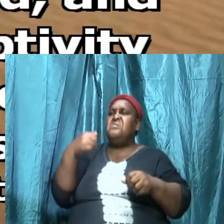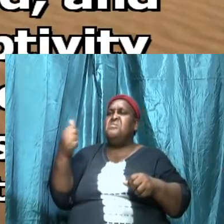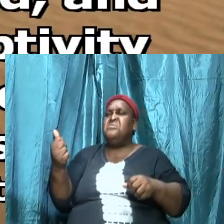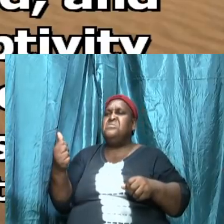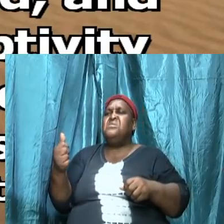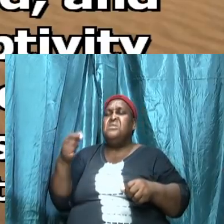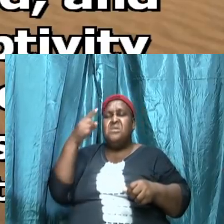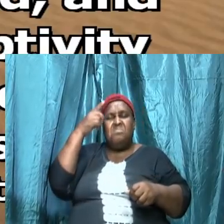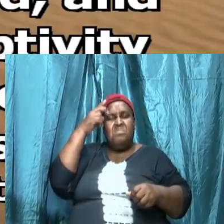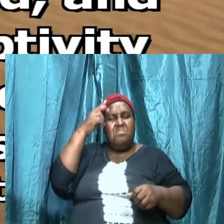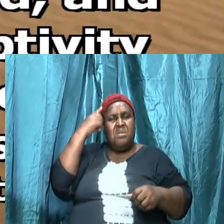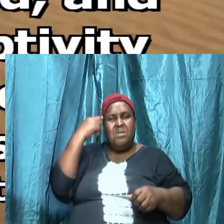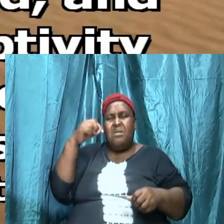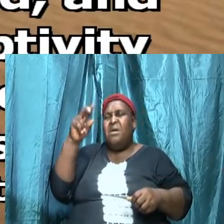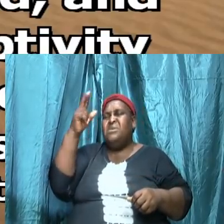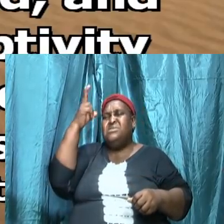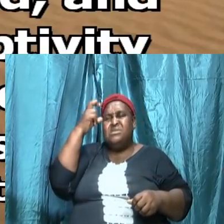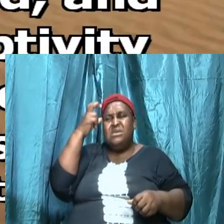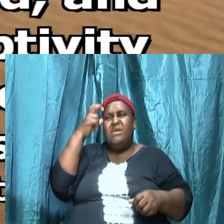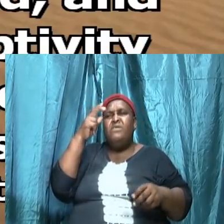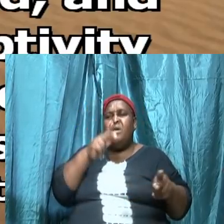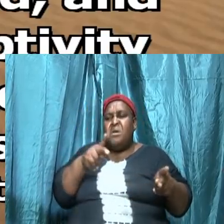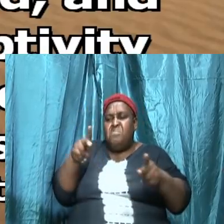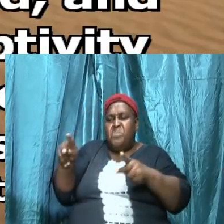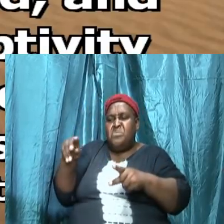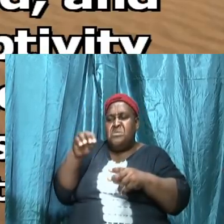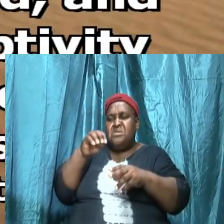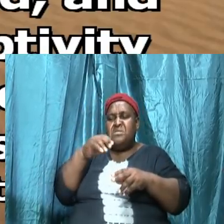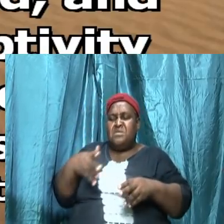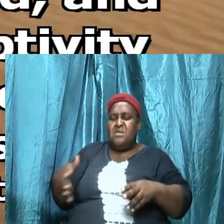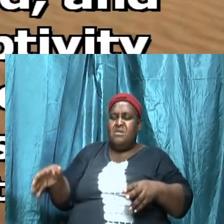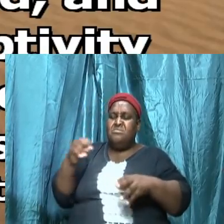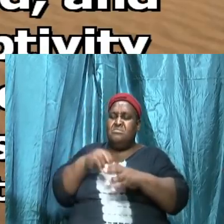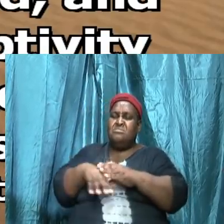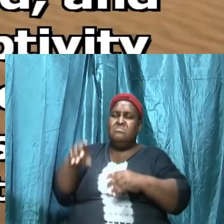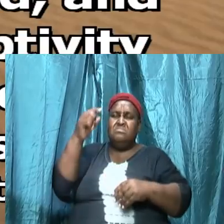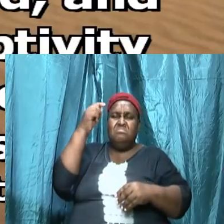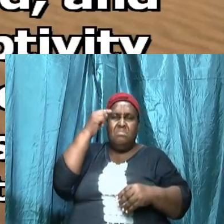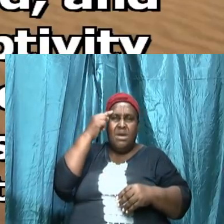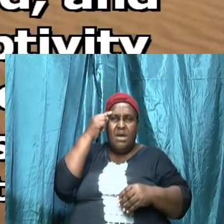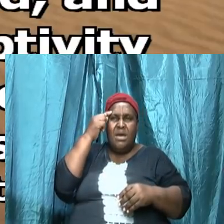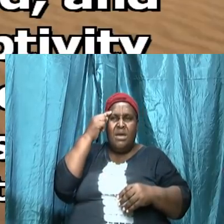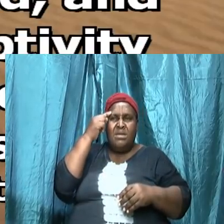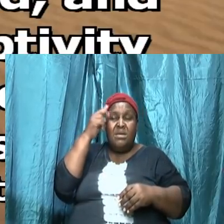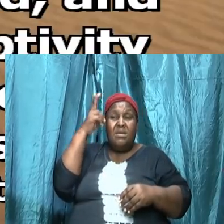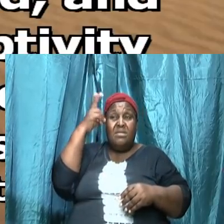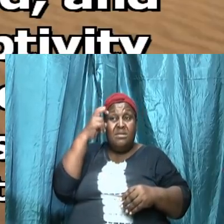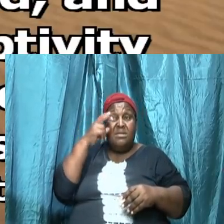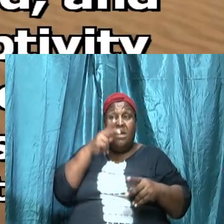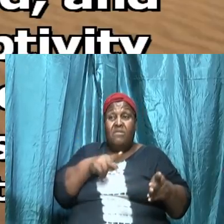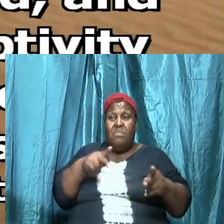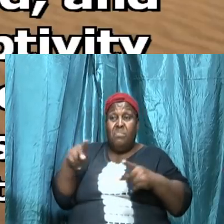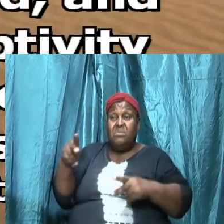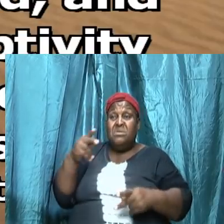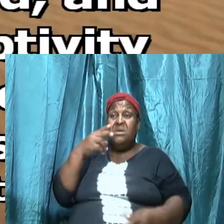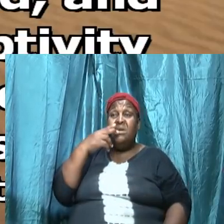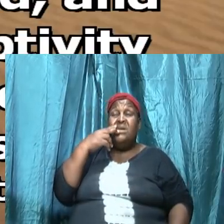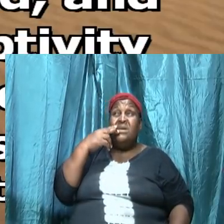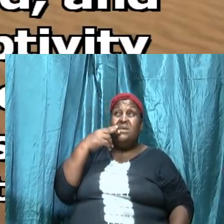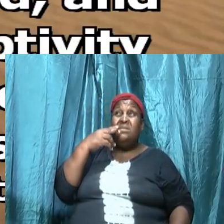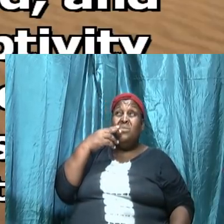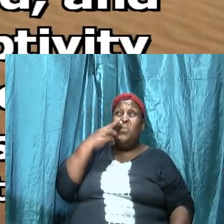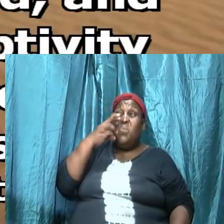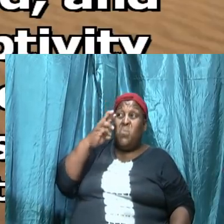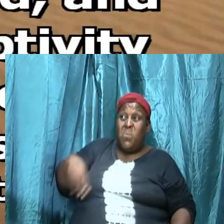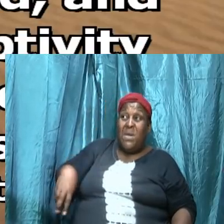things into our minds he injects wicked thoughts he injects evil things to the extent that if